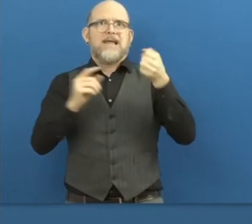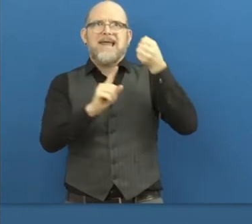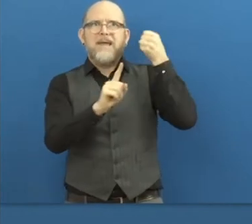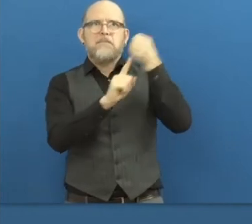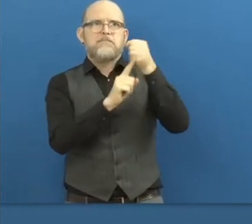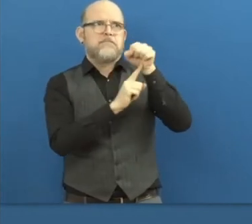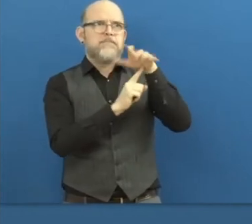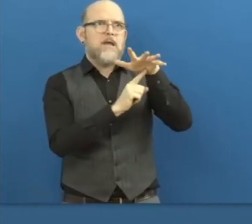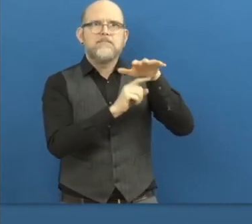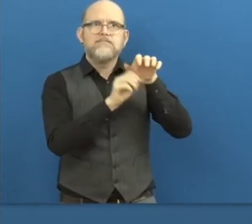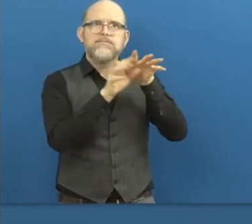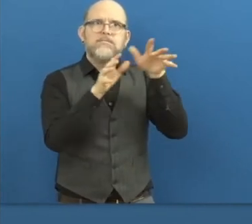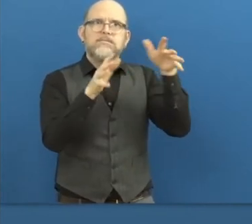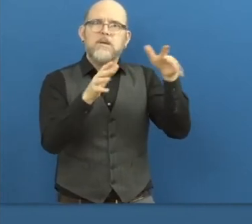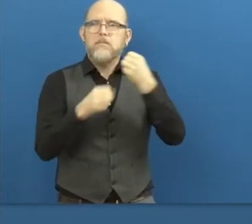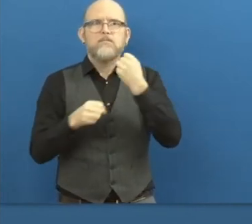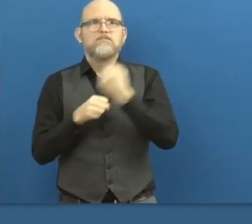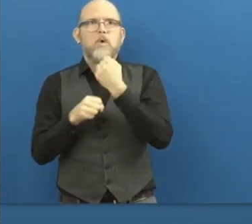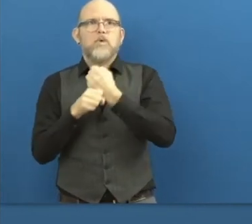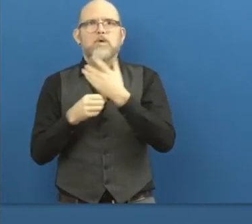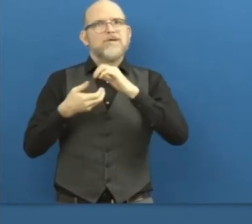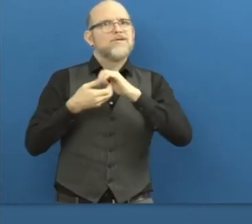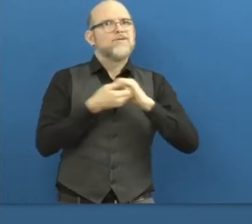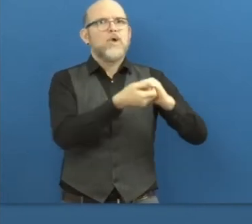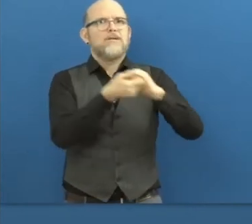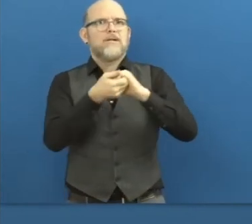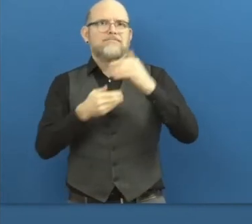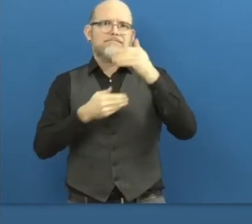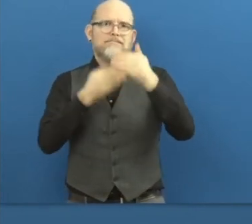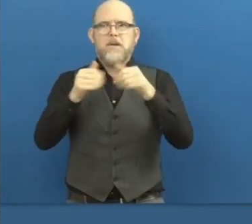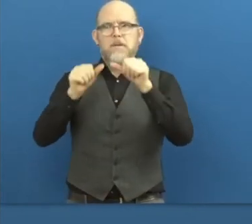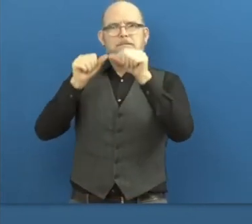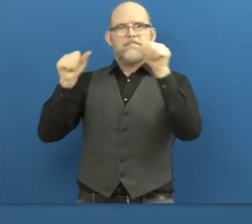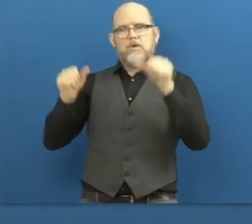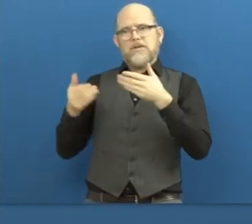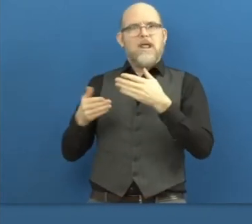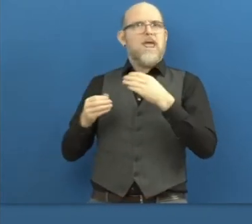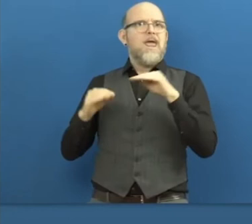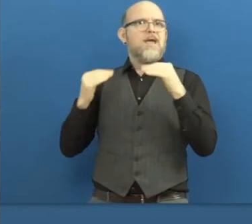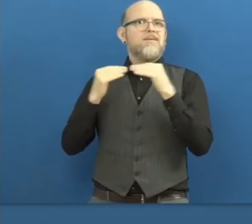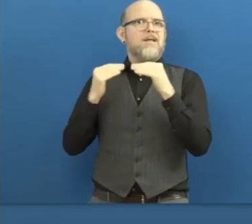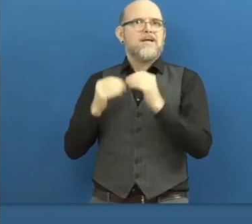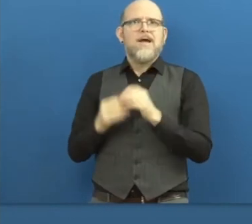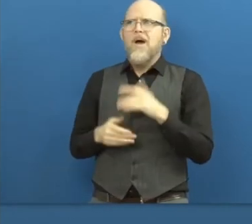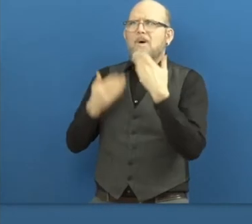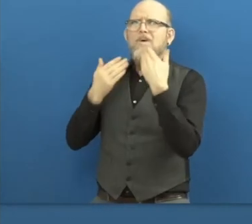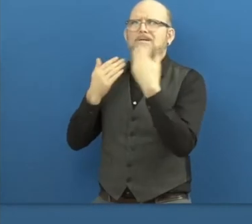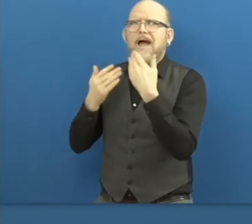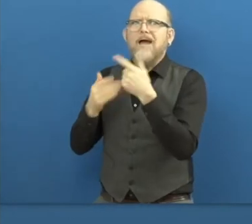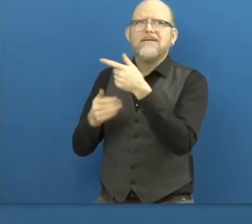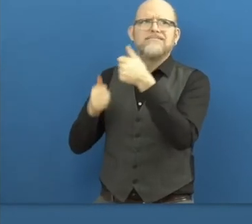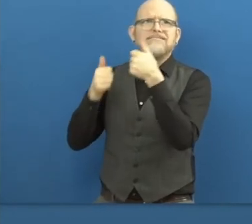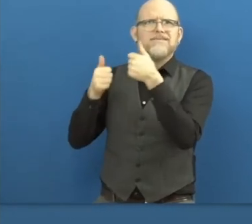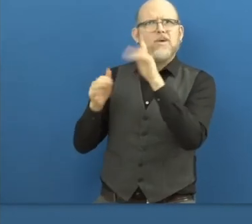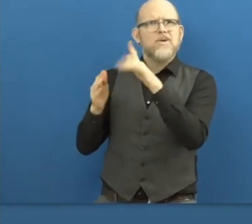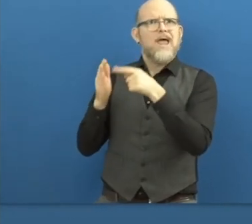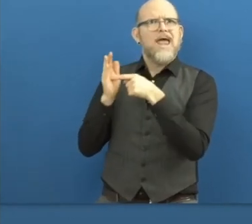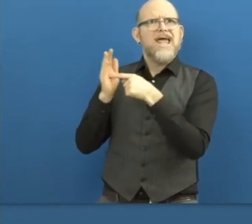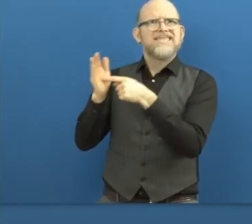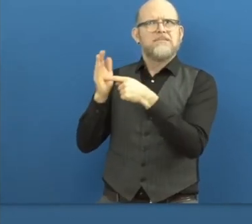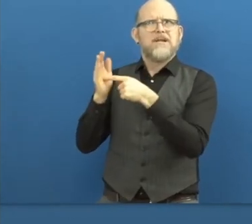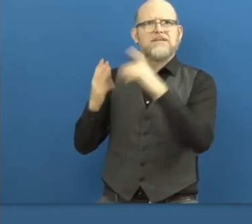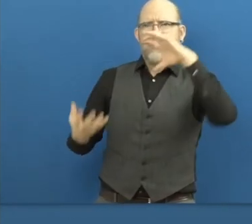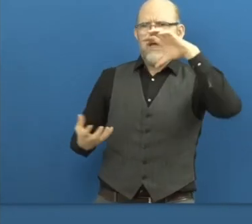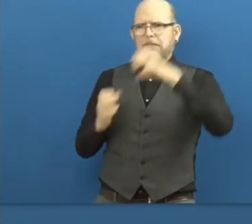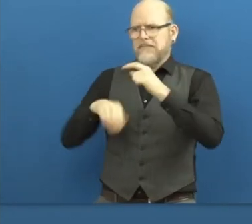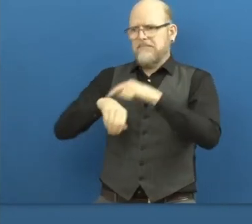impact in a collaborative way. Thank you very much. A brilliant exemplary performance